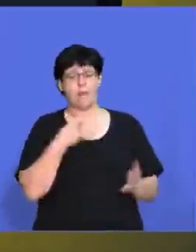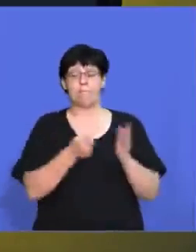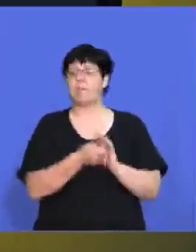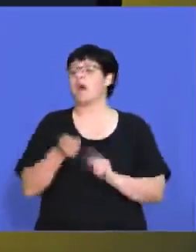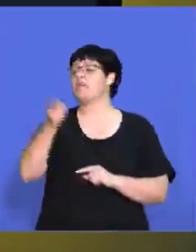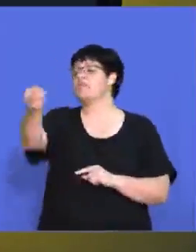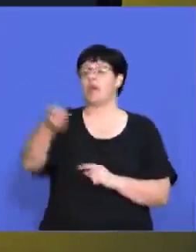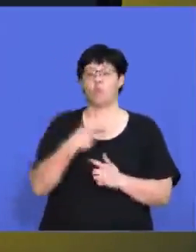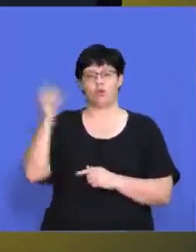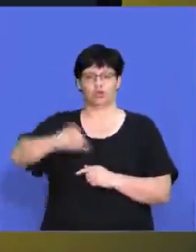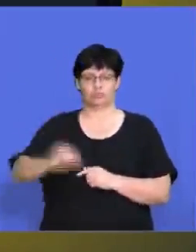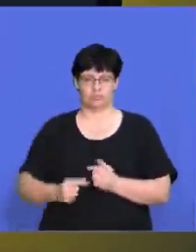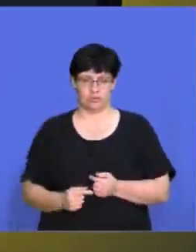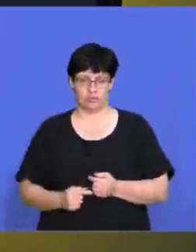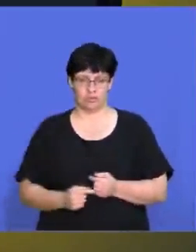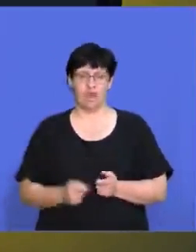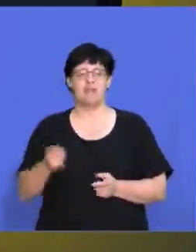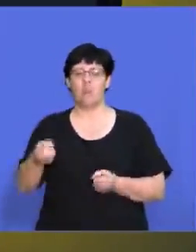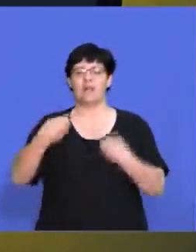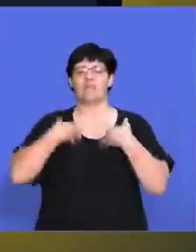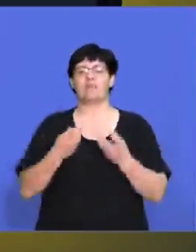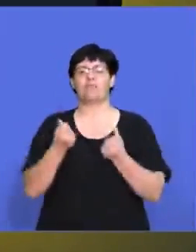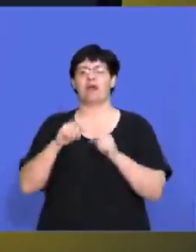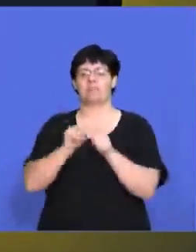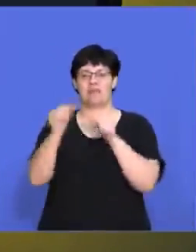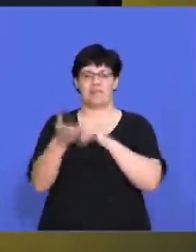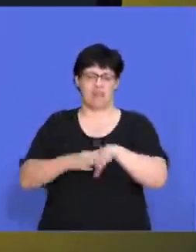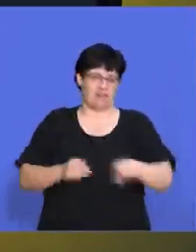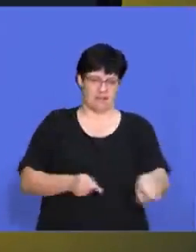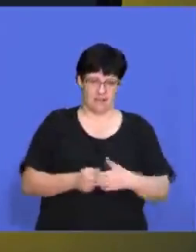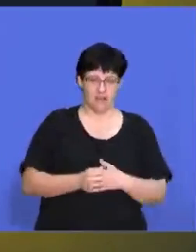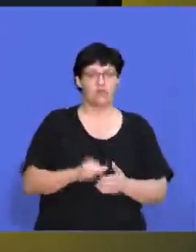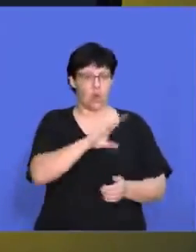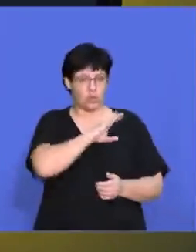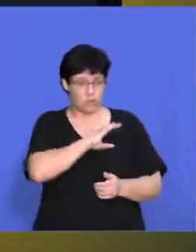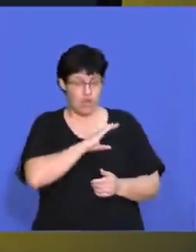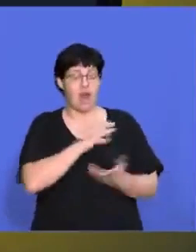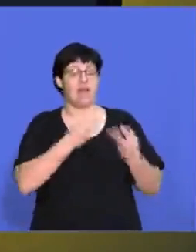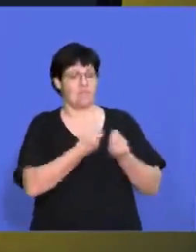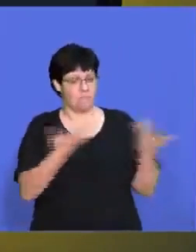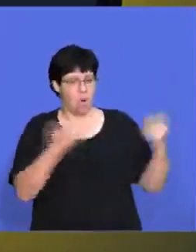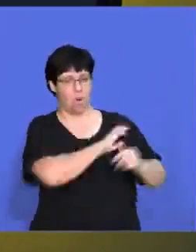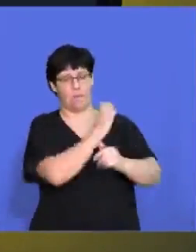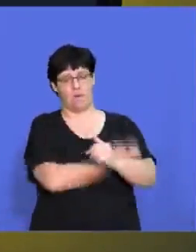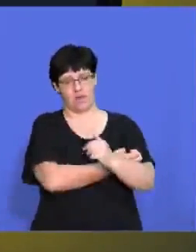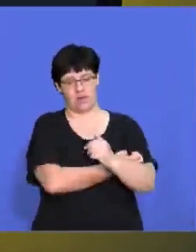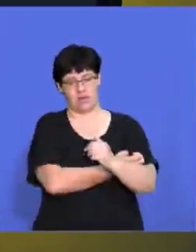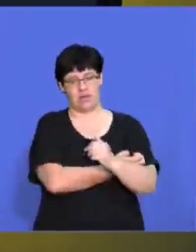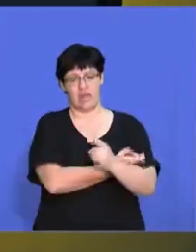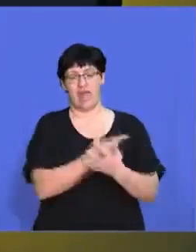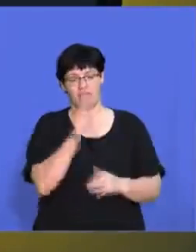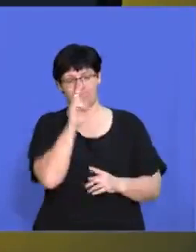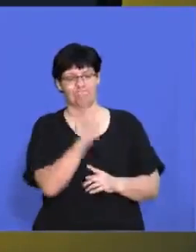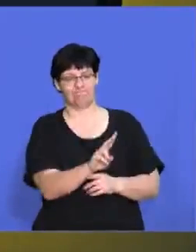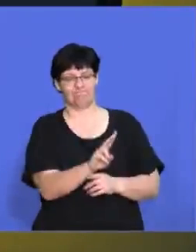someone who's cheaper and who's going to give me a better price. So consumers have a lot more, have a lot more power. If you look at